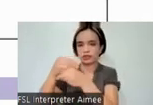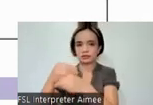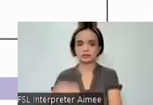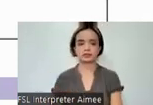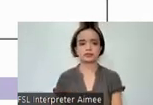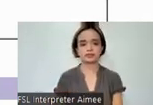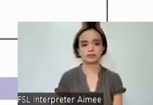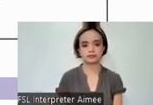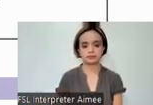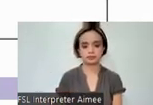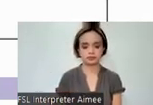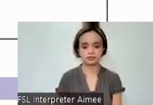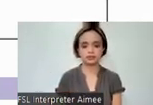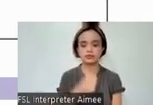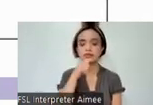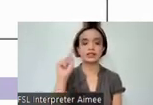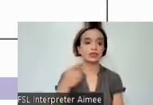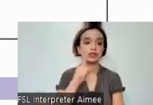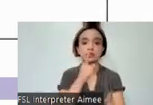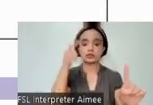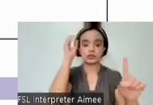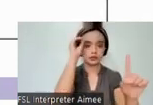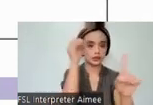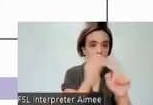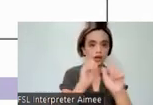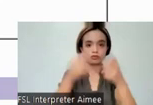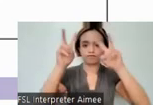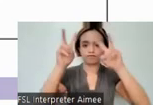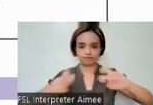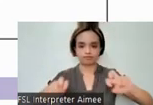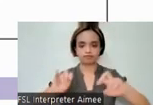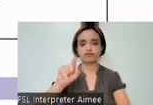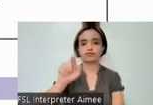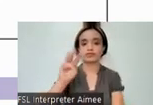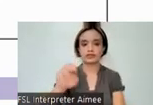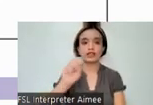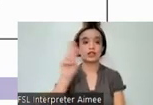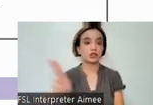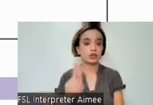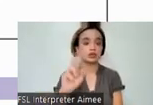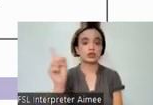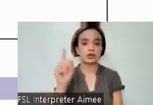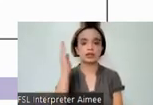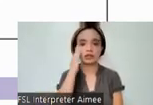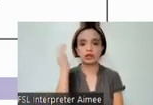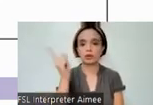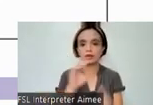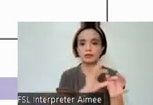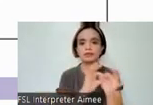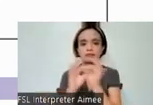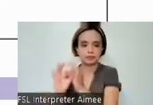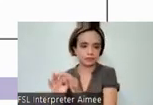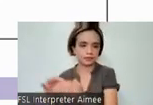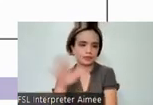Aside from the main objective of analyzing the items, the data was also used to initially identify correlations across